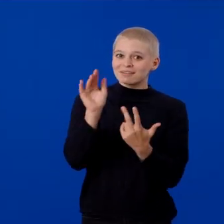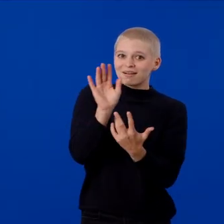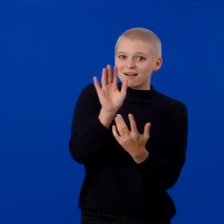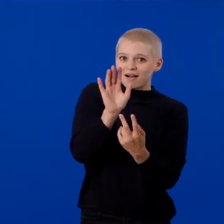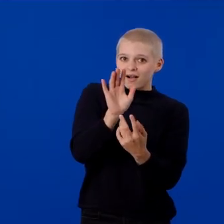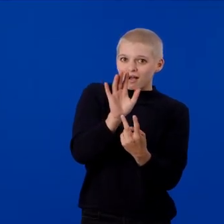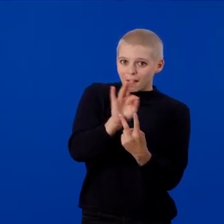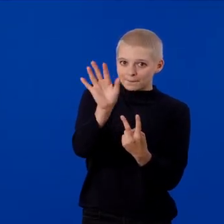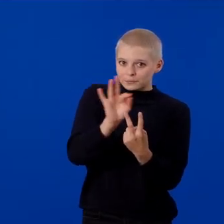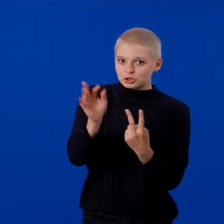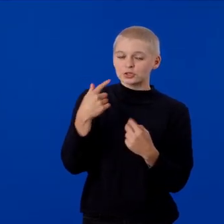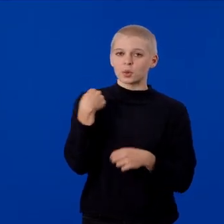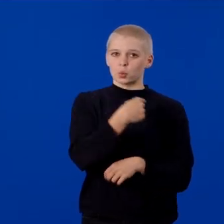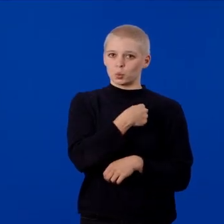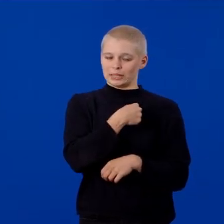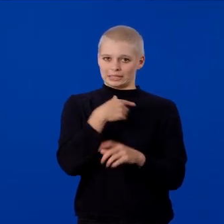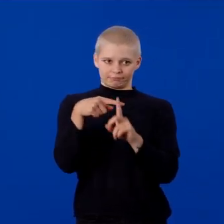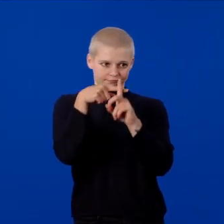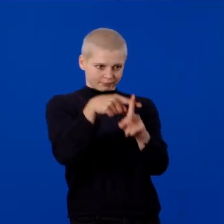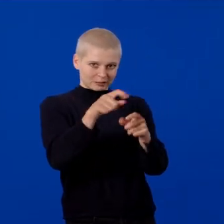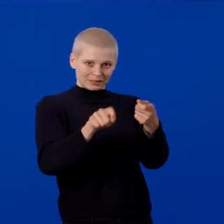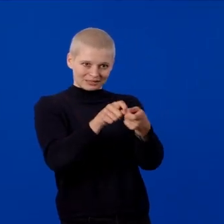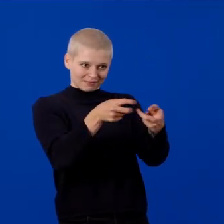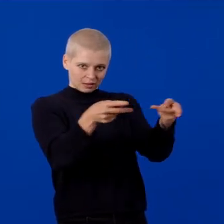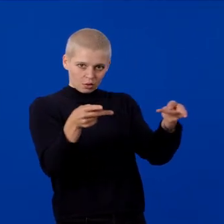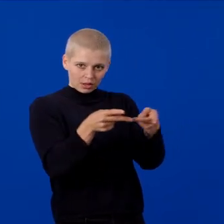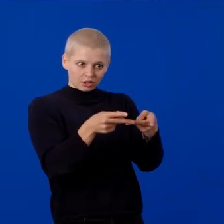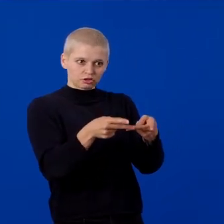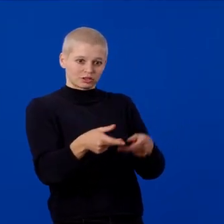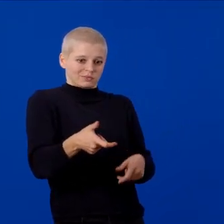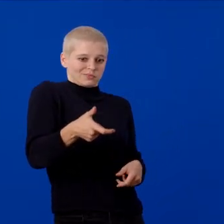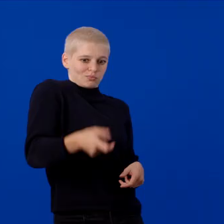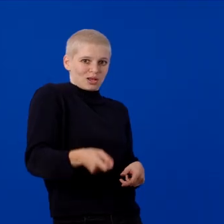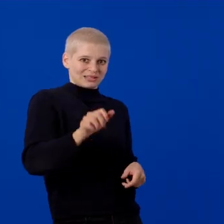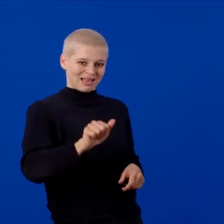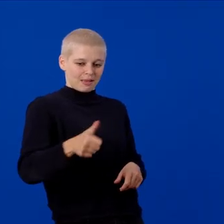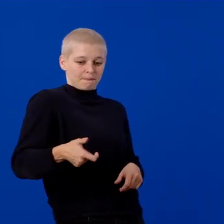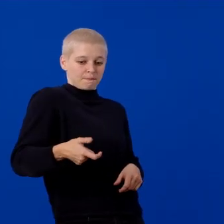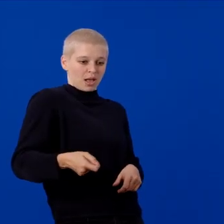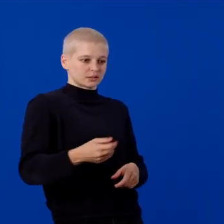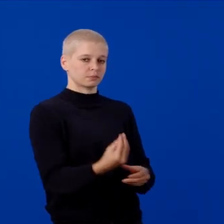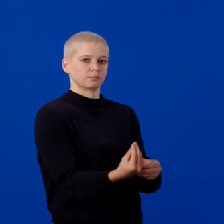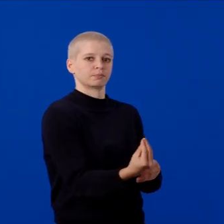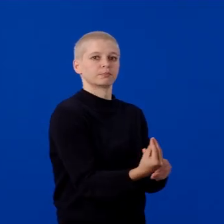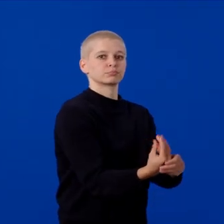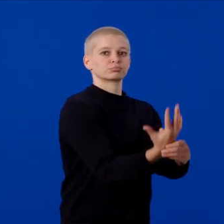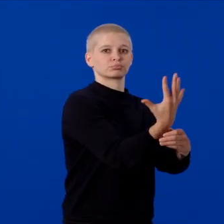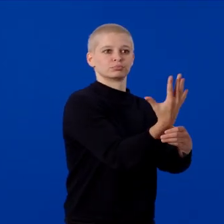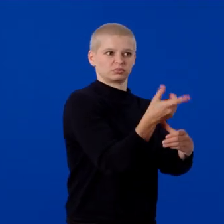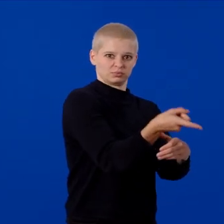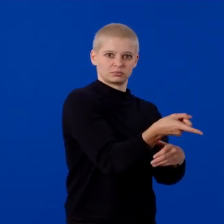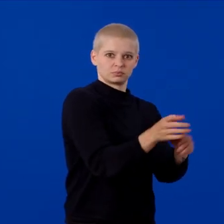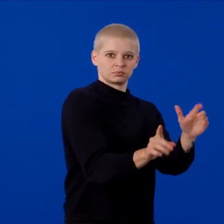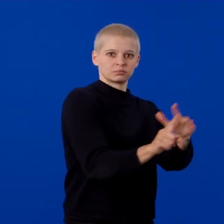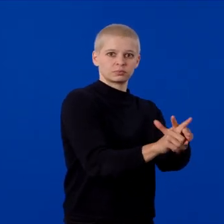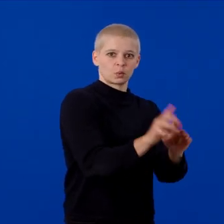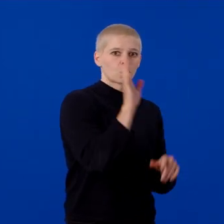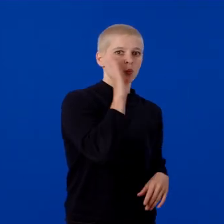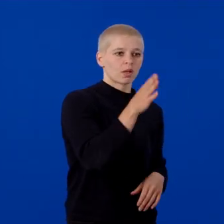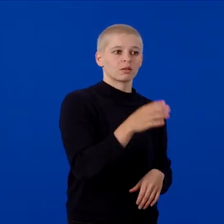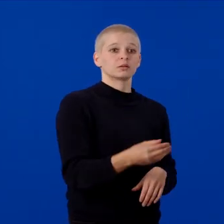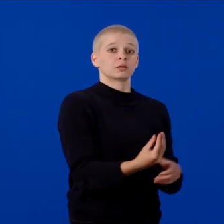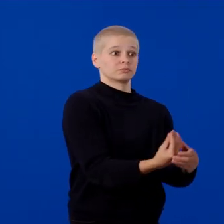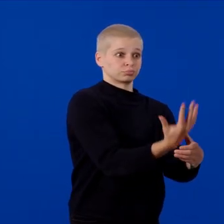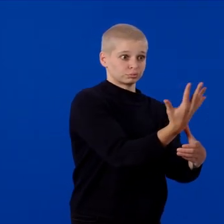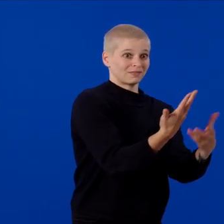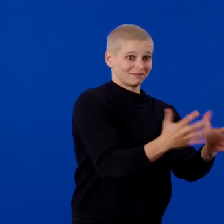aim at the desired location and pressing that a bond now spawns a new plant. Our robot also travels towards the spawned